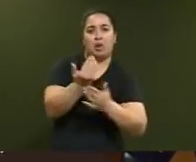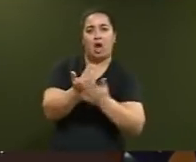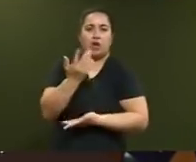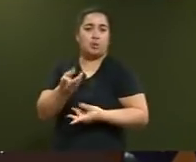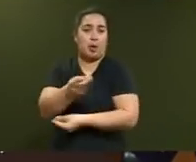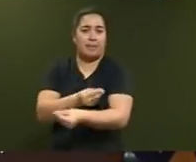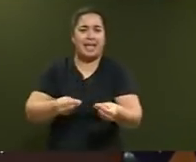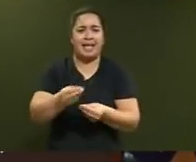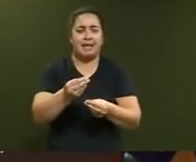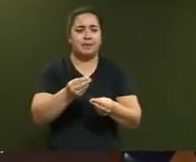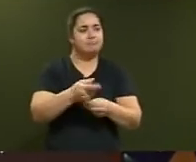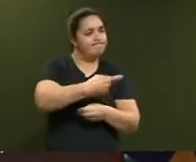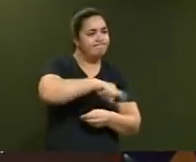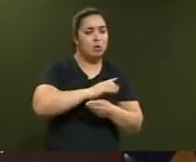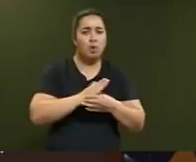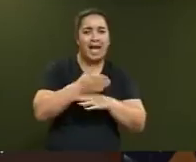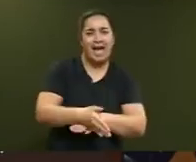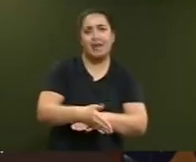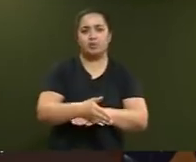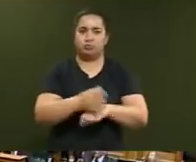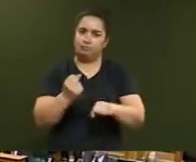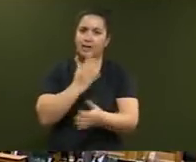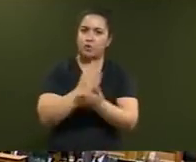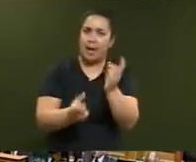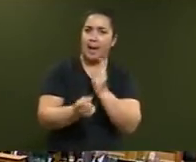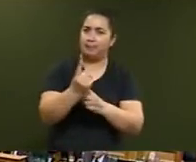we are working hard on doing just that as well.